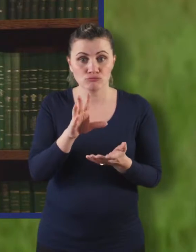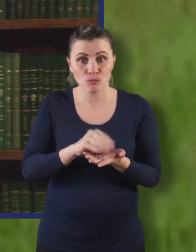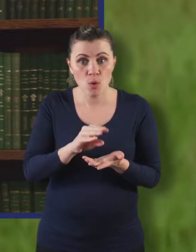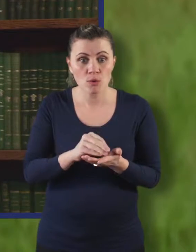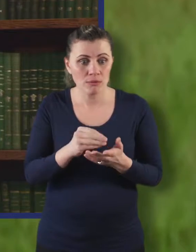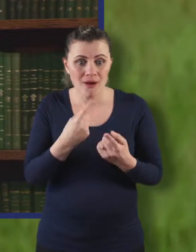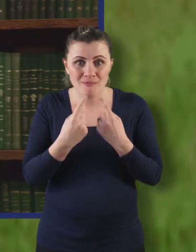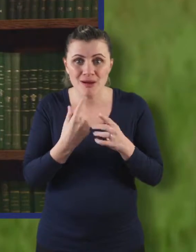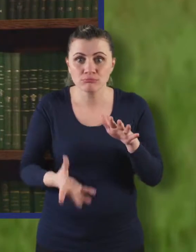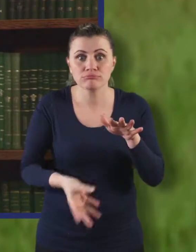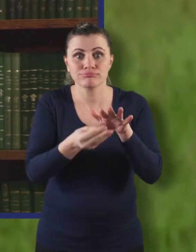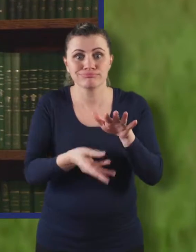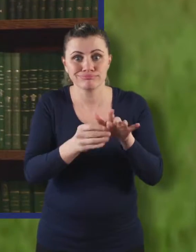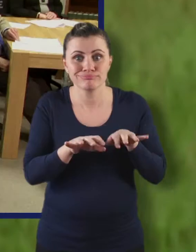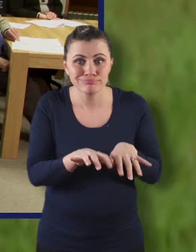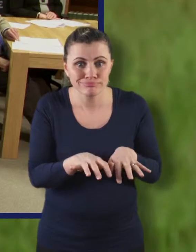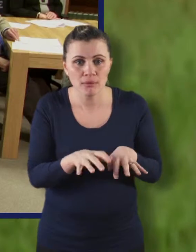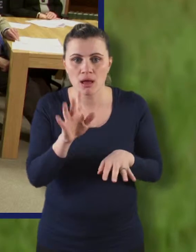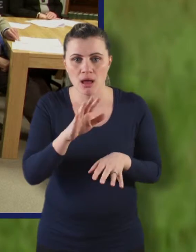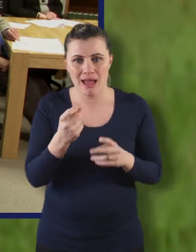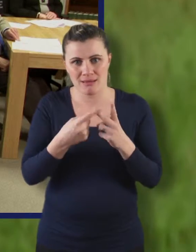because you really don't want to be relying on just one person to manage everything.